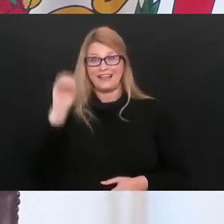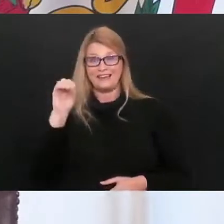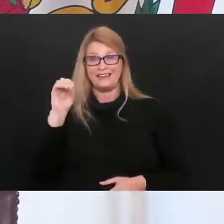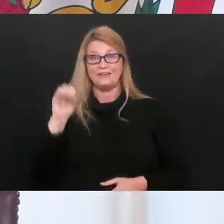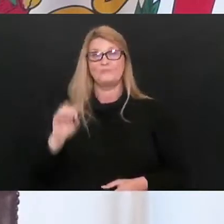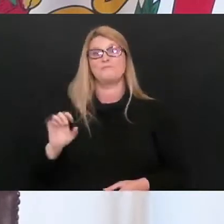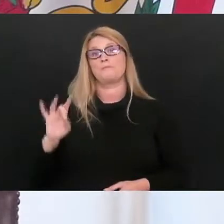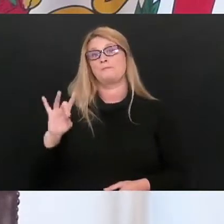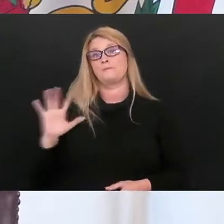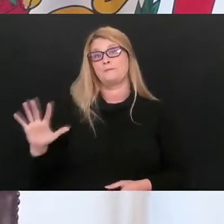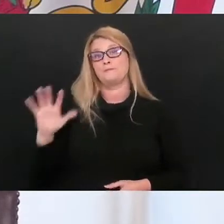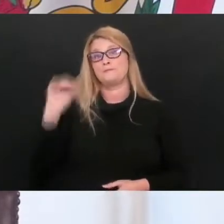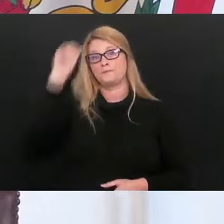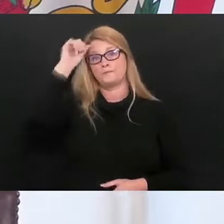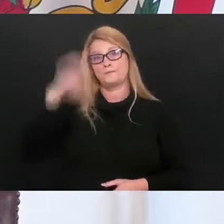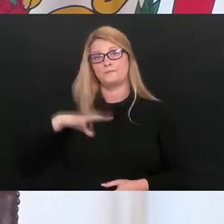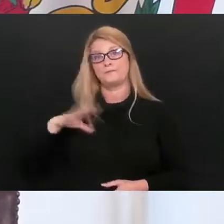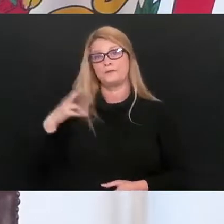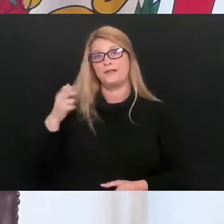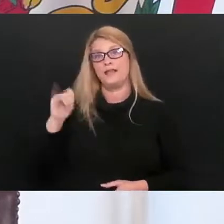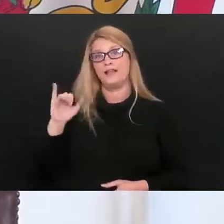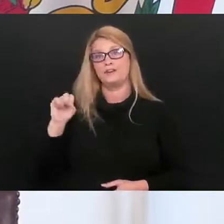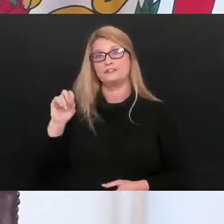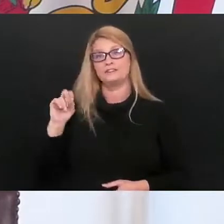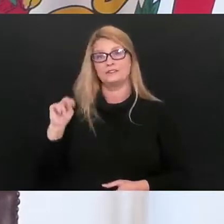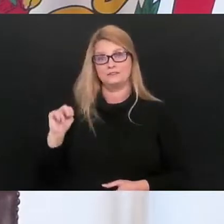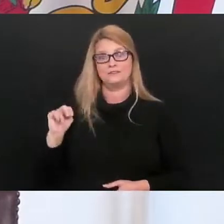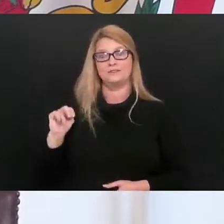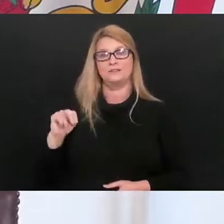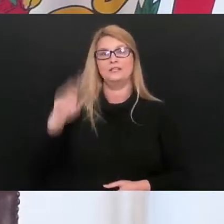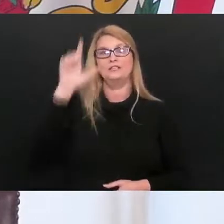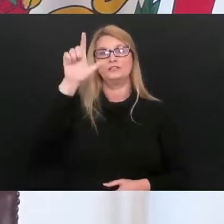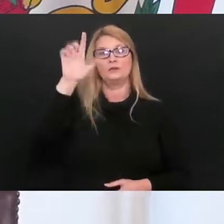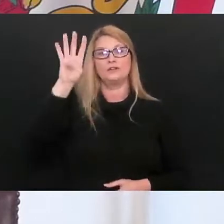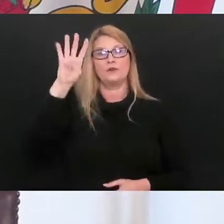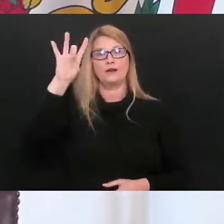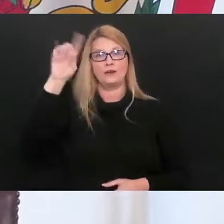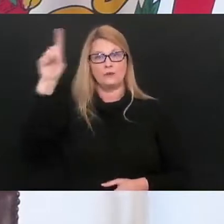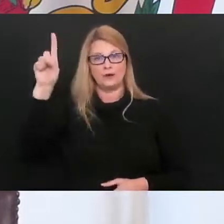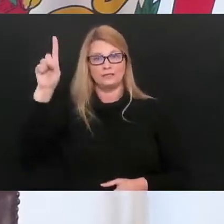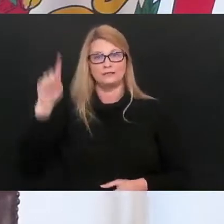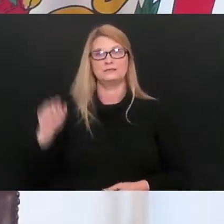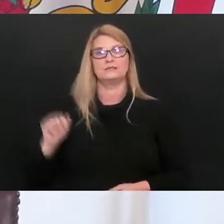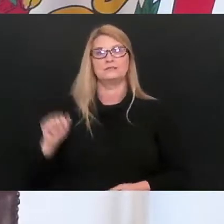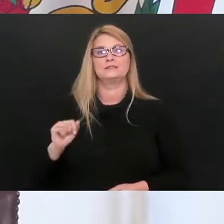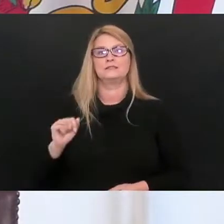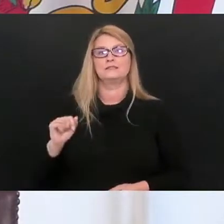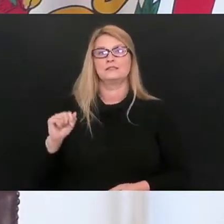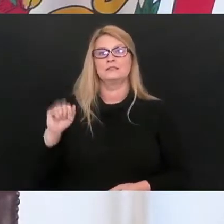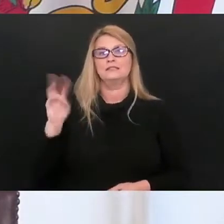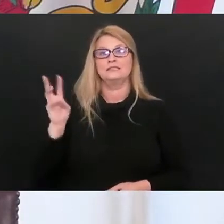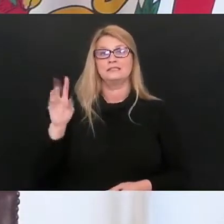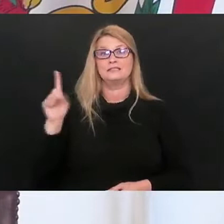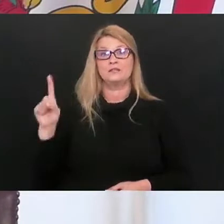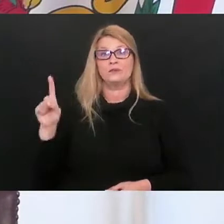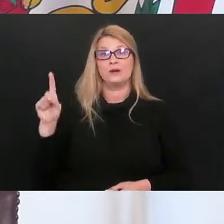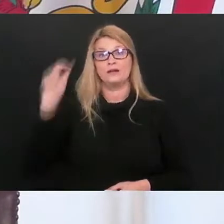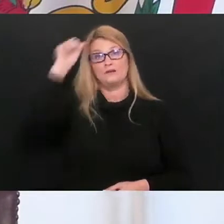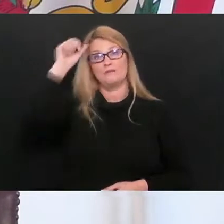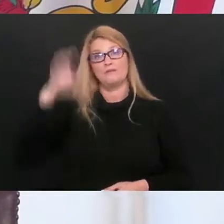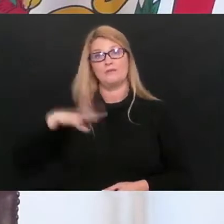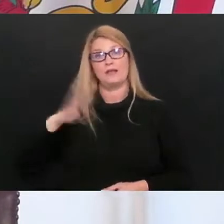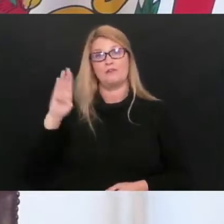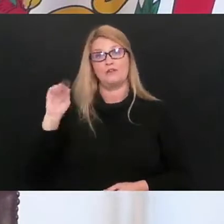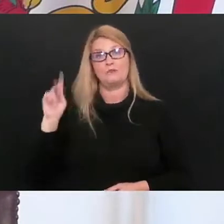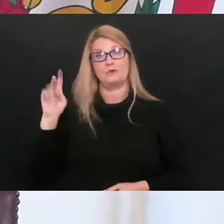death is an 85-year-old male from Harrison County. Our 2,481st death is a 61-year-old male from